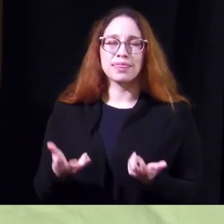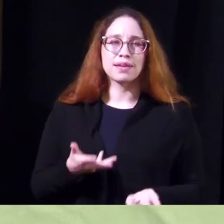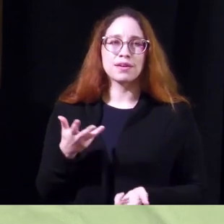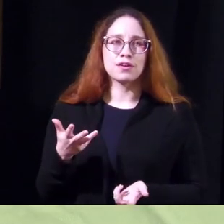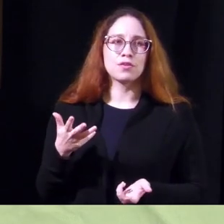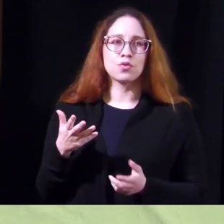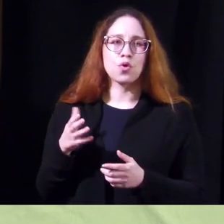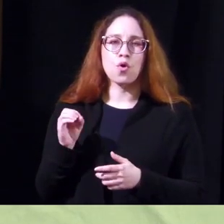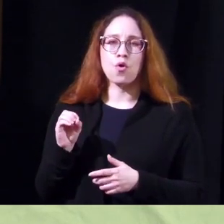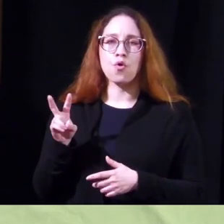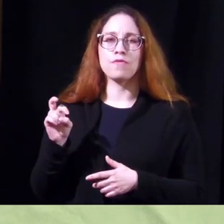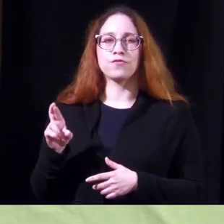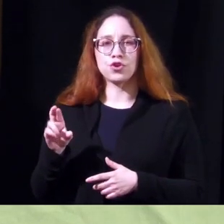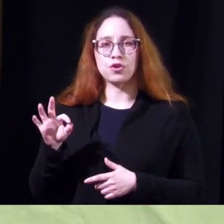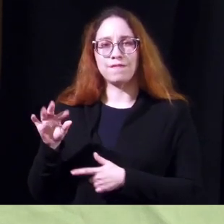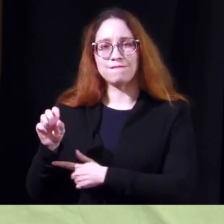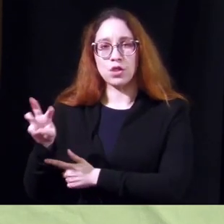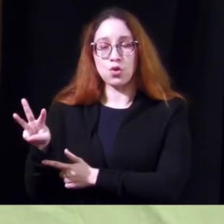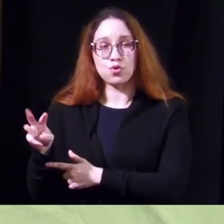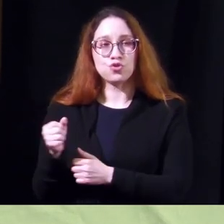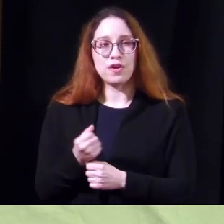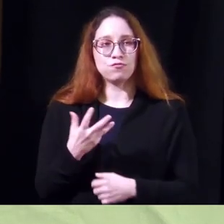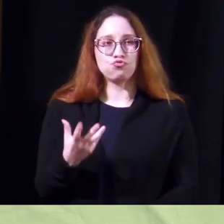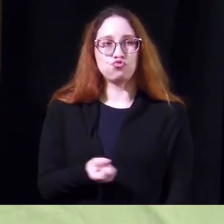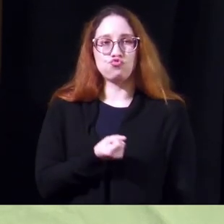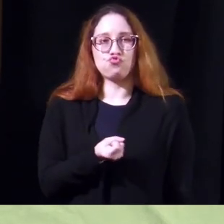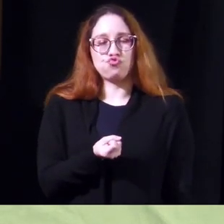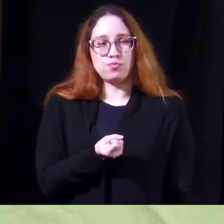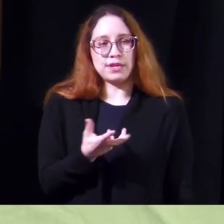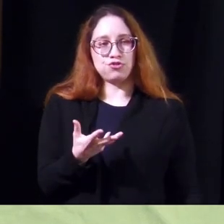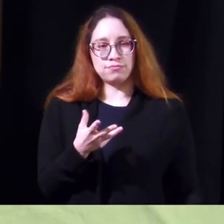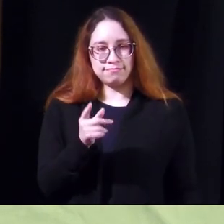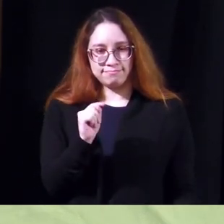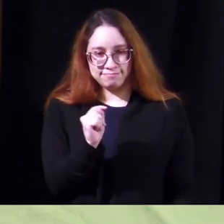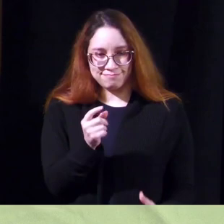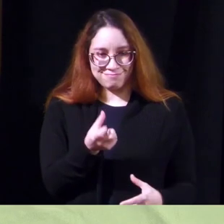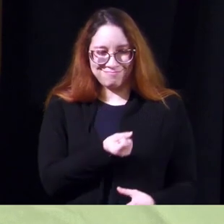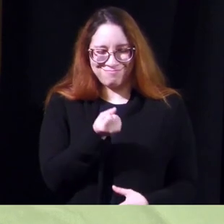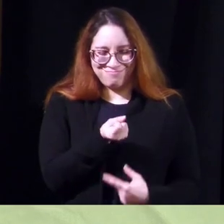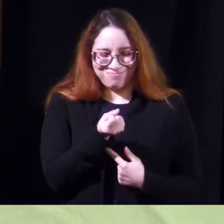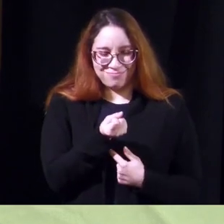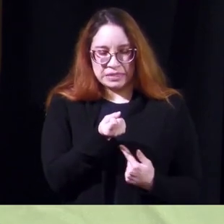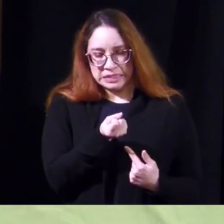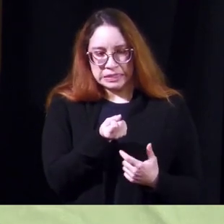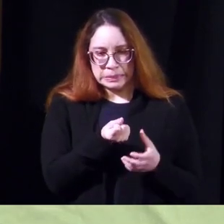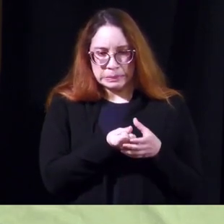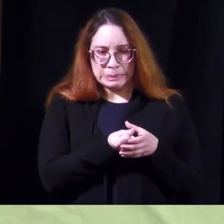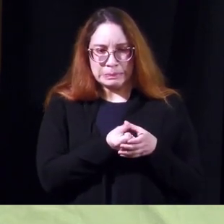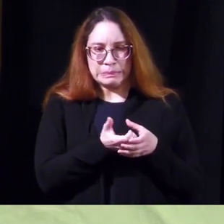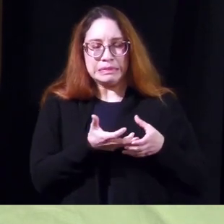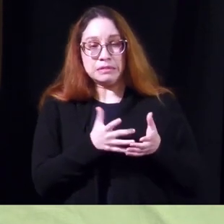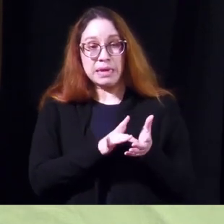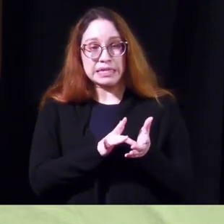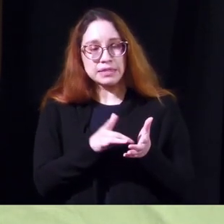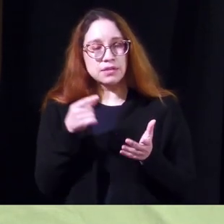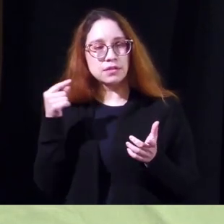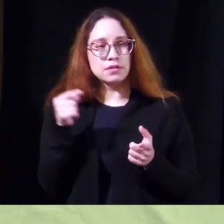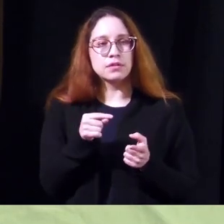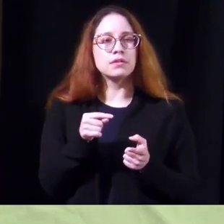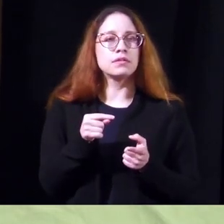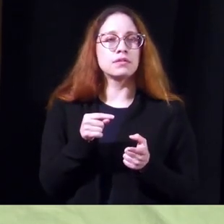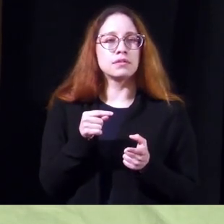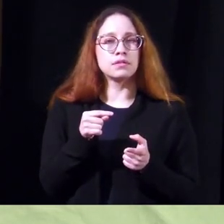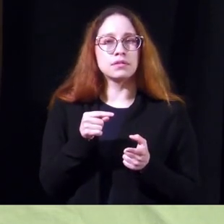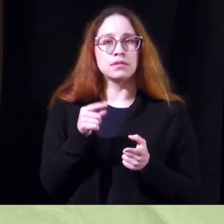overflow that you're already retaining too much urine and what is happening is the medications that are the